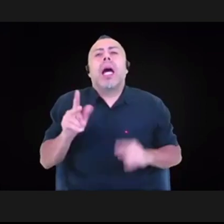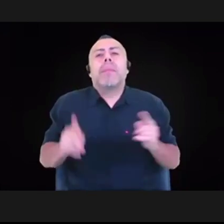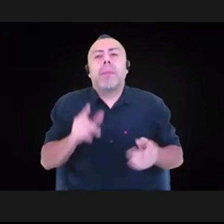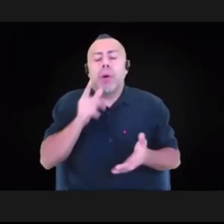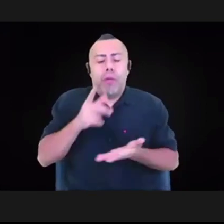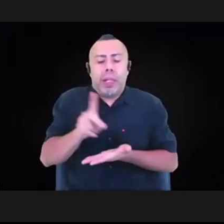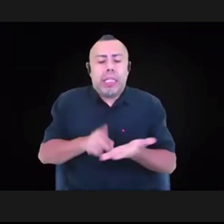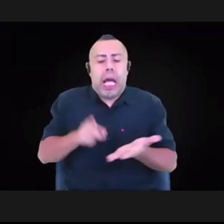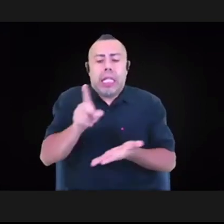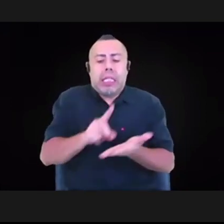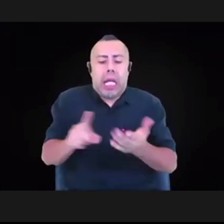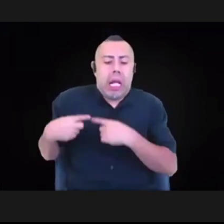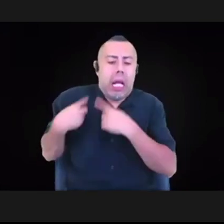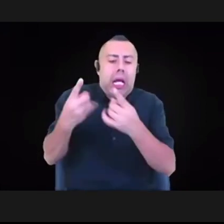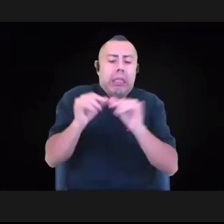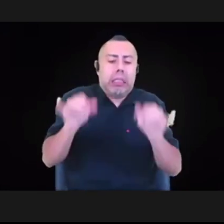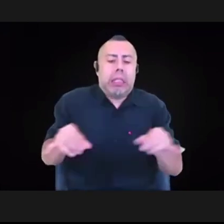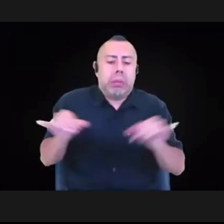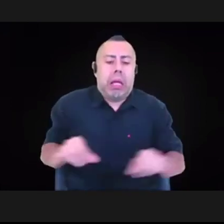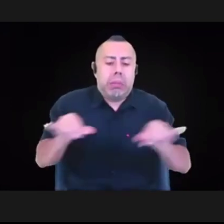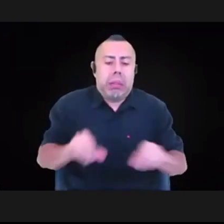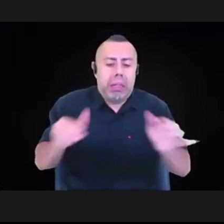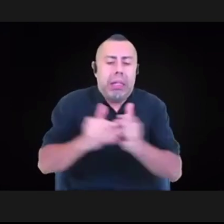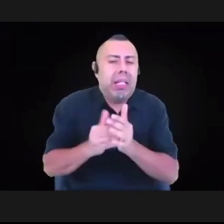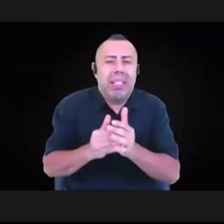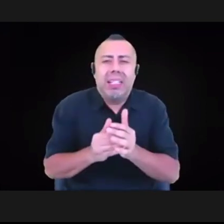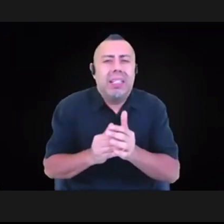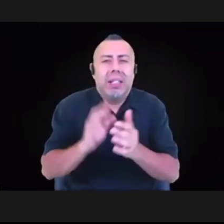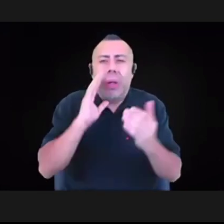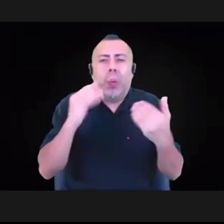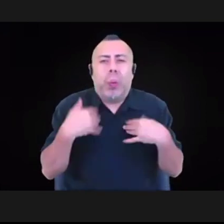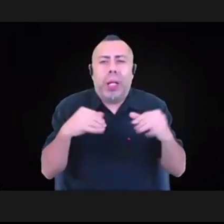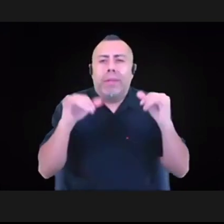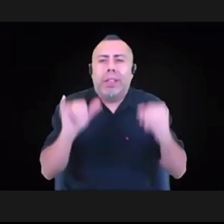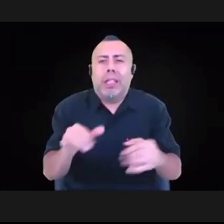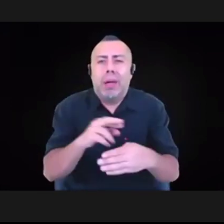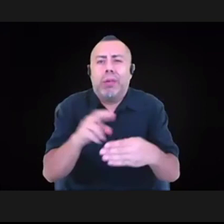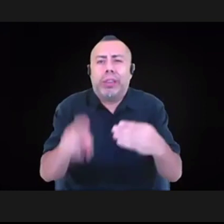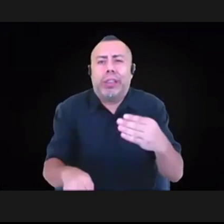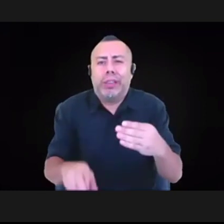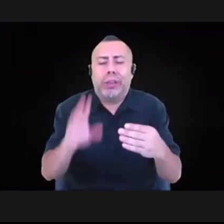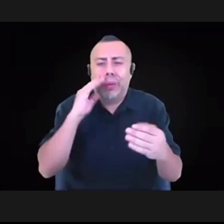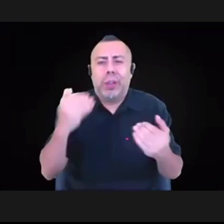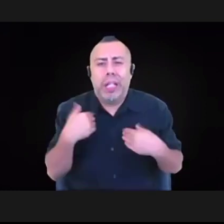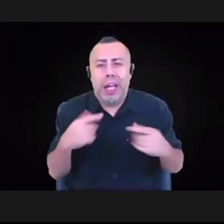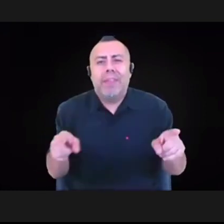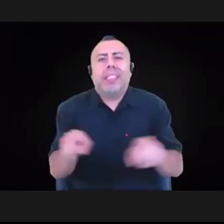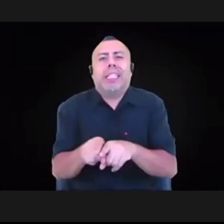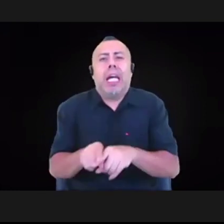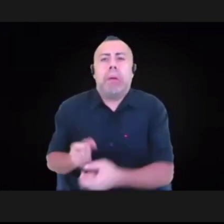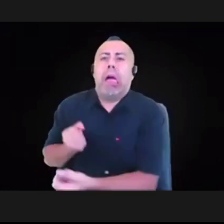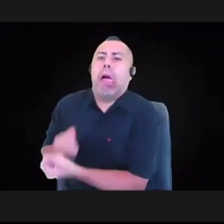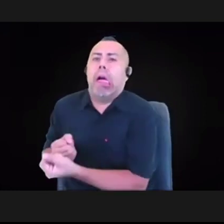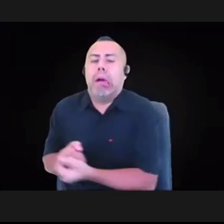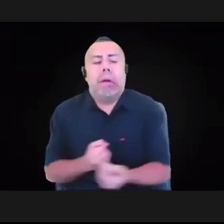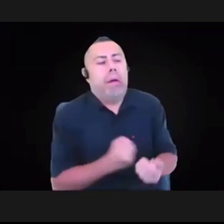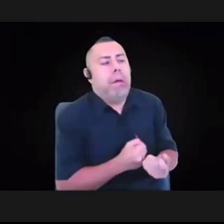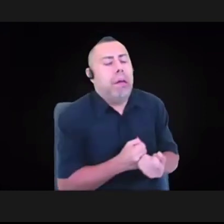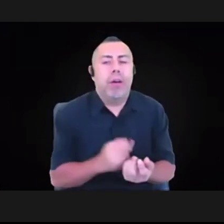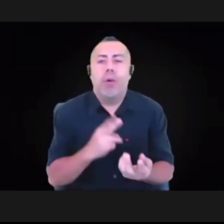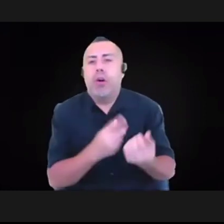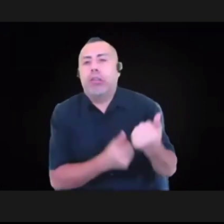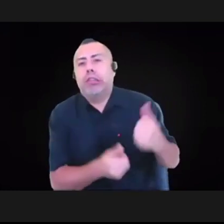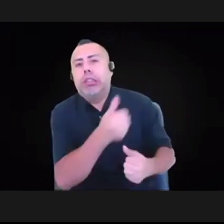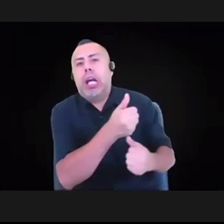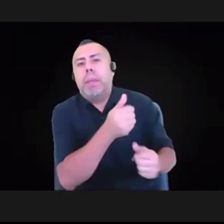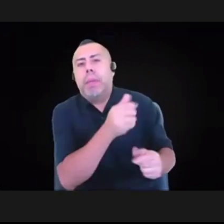not get to different outcomes because we would be, um, vulnerable to the same biases and the same sort of dominant culture defaults around,